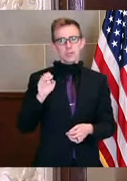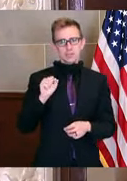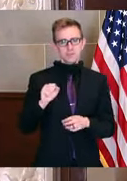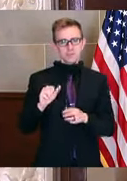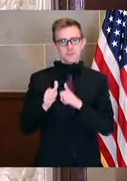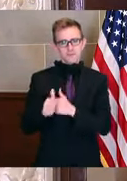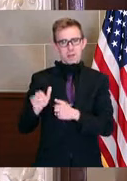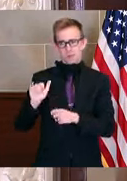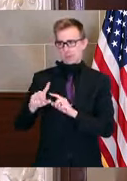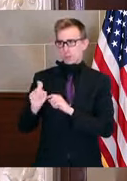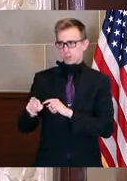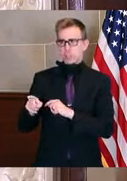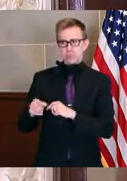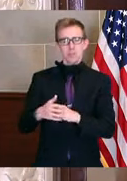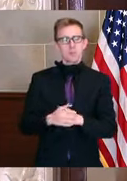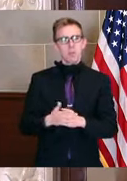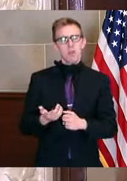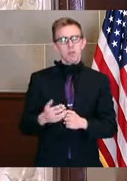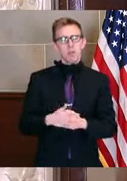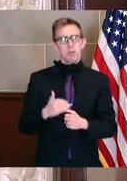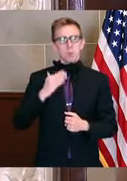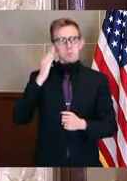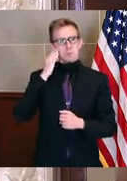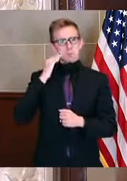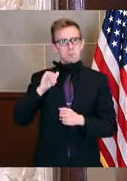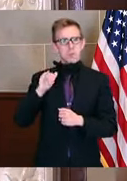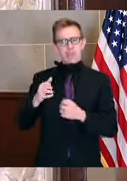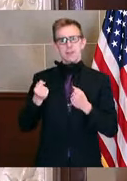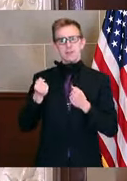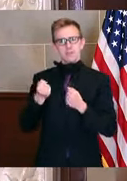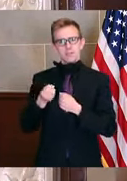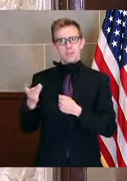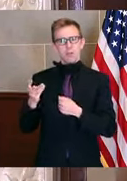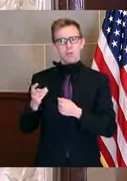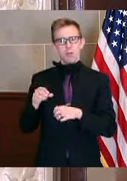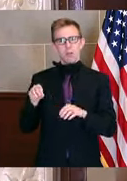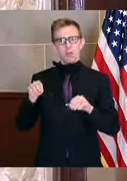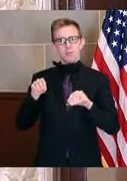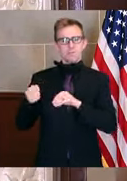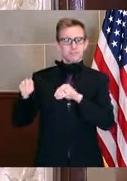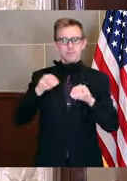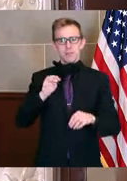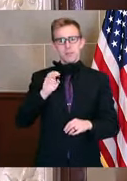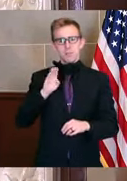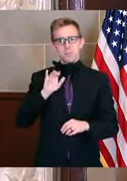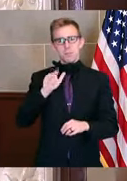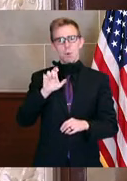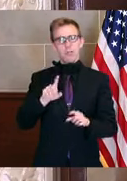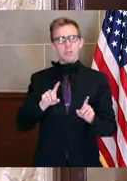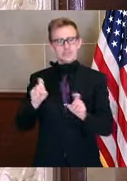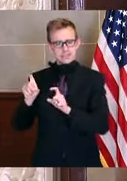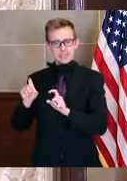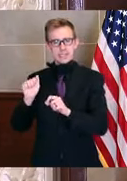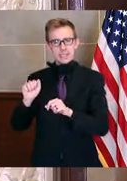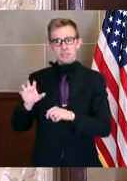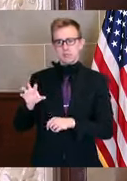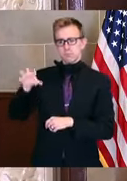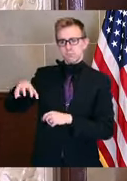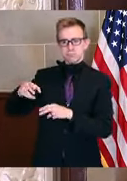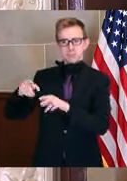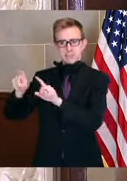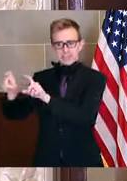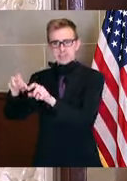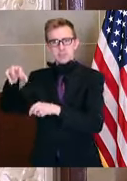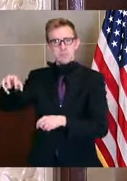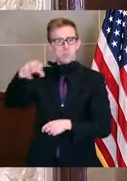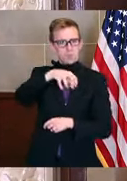we've been well aware of that the whole time. We put up a lot of mobile testing in St. Louis. We put more testing up there in that region. I think, too,